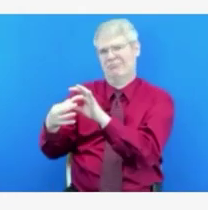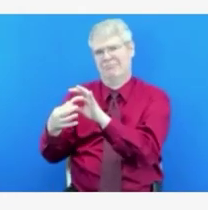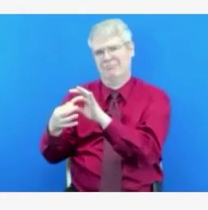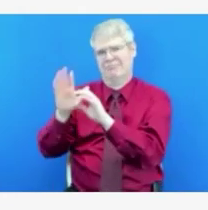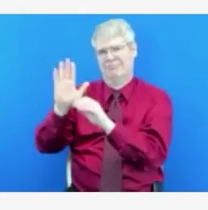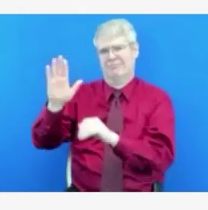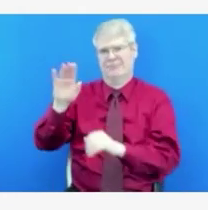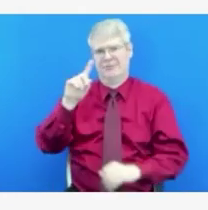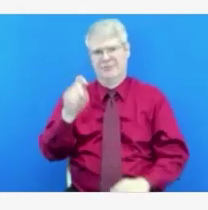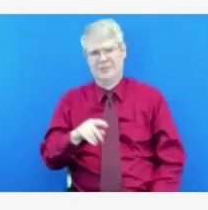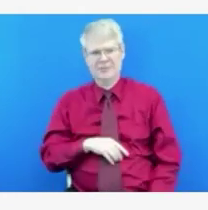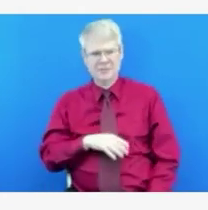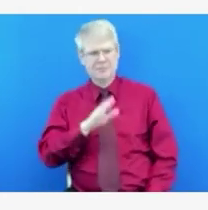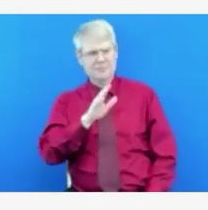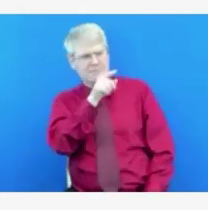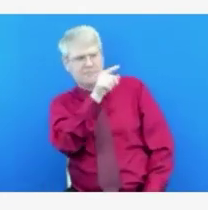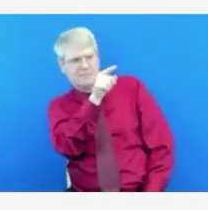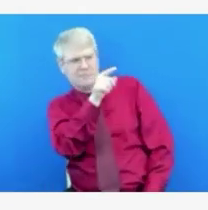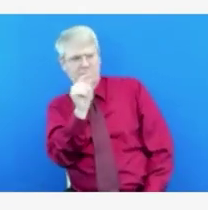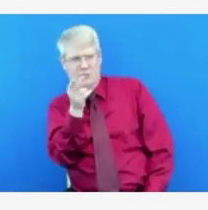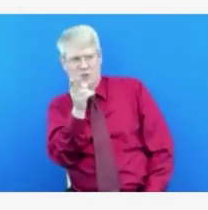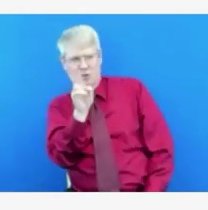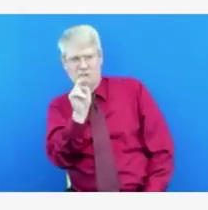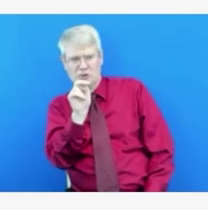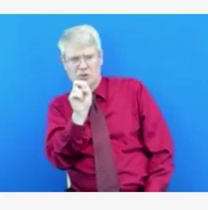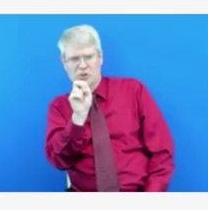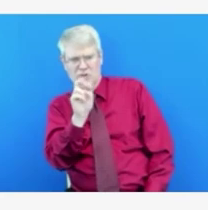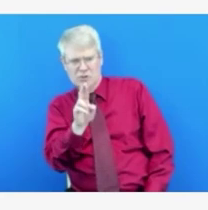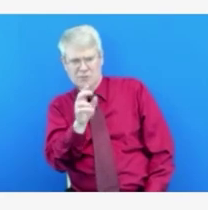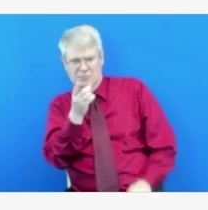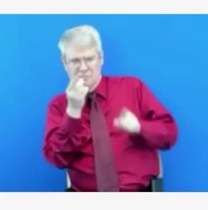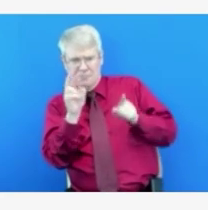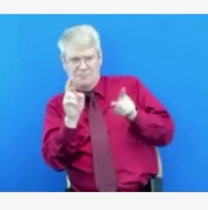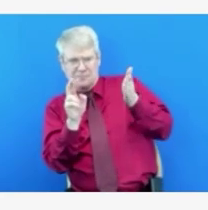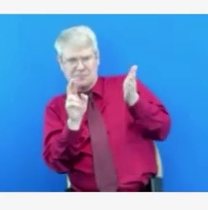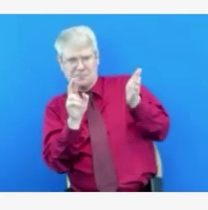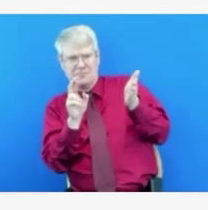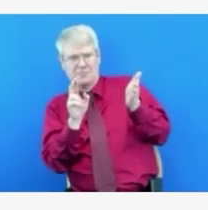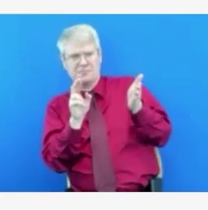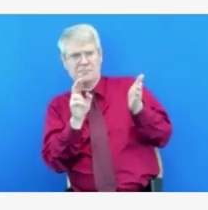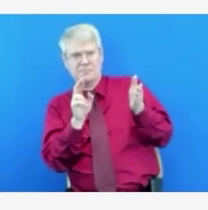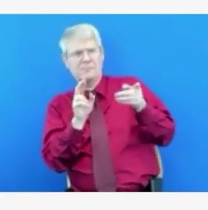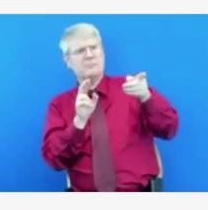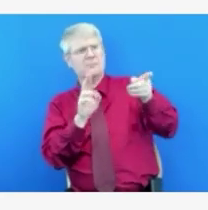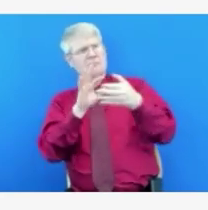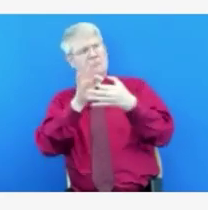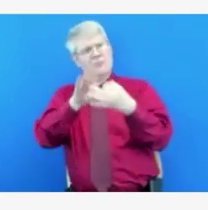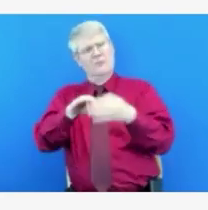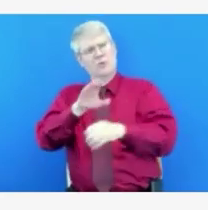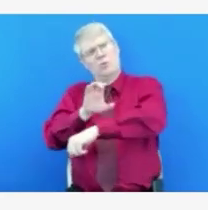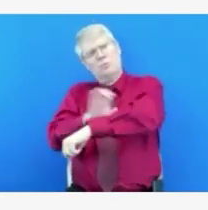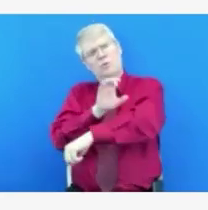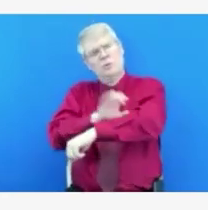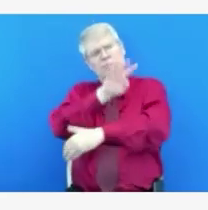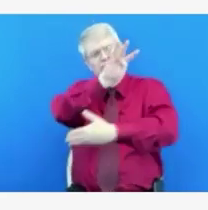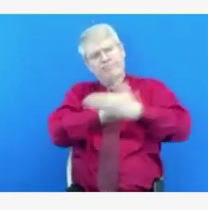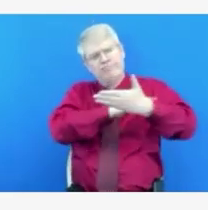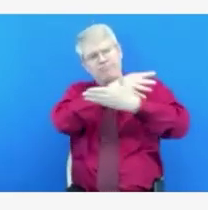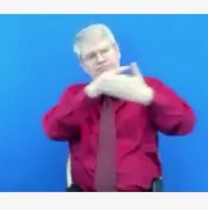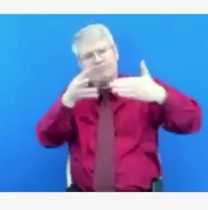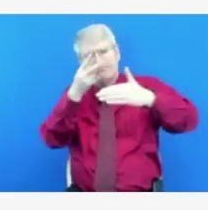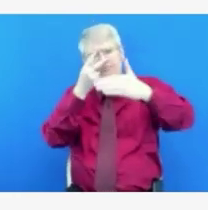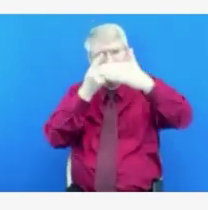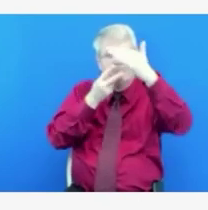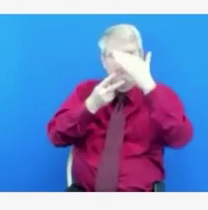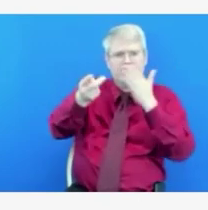correctly, I believe you were saying that in terms of projections for future cases or hospitalizations, you were hesitant to